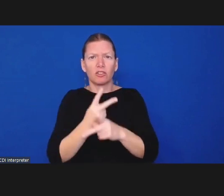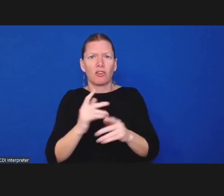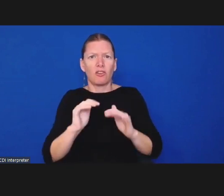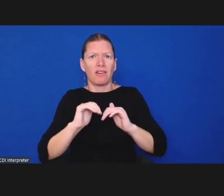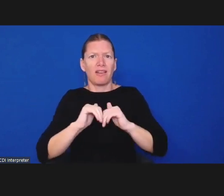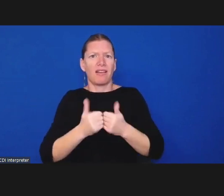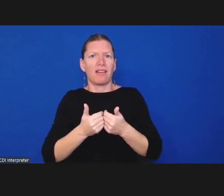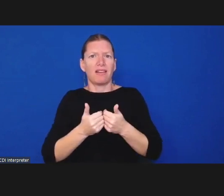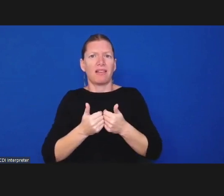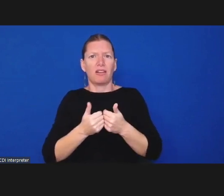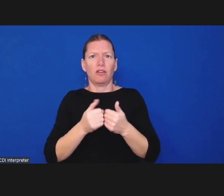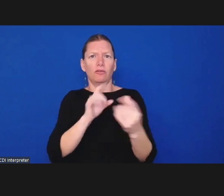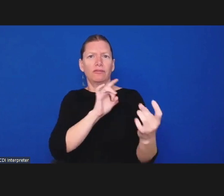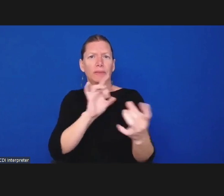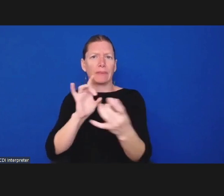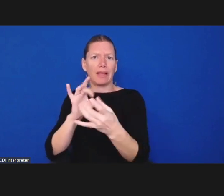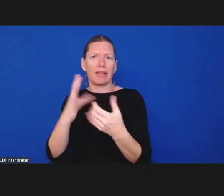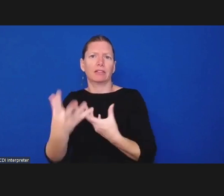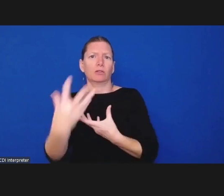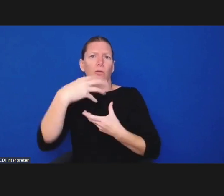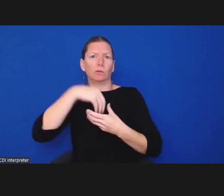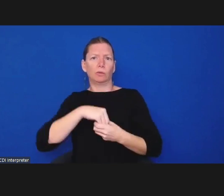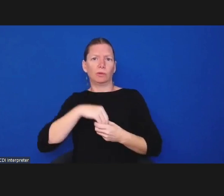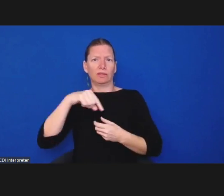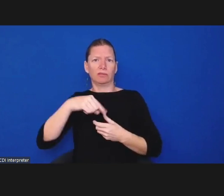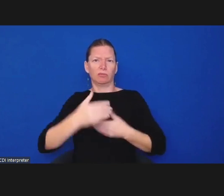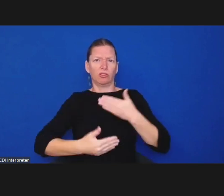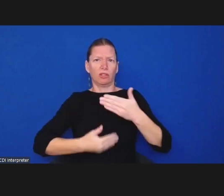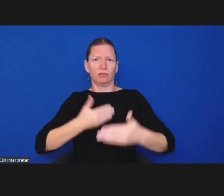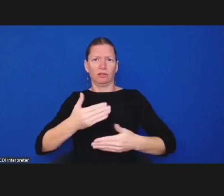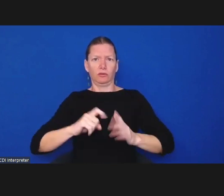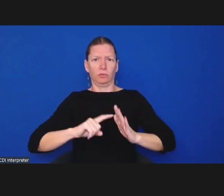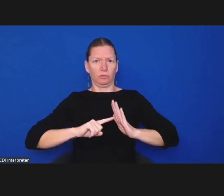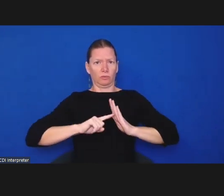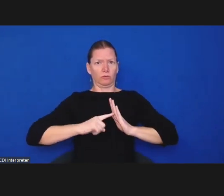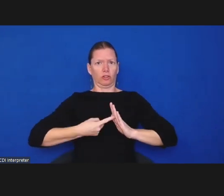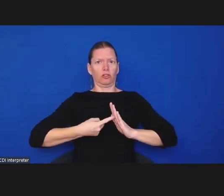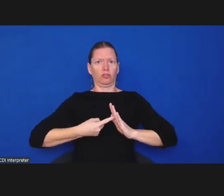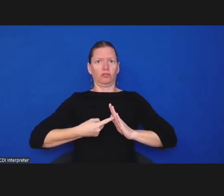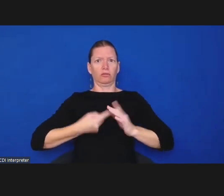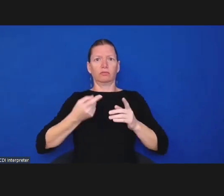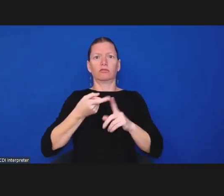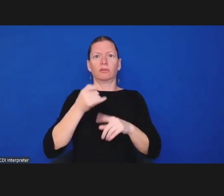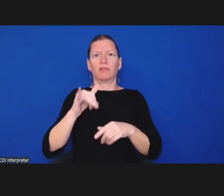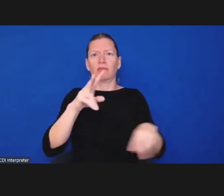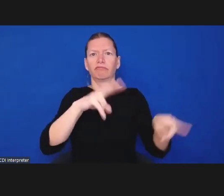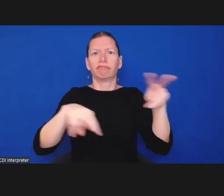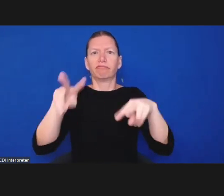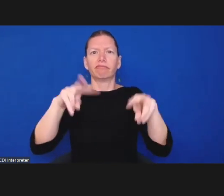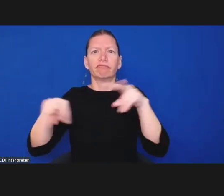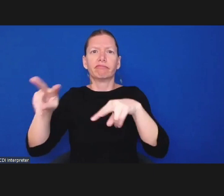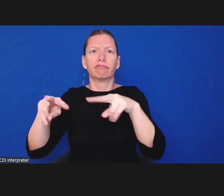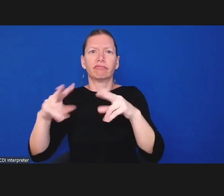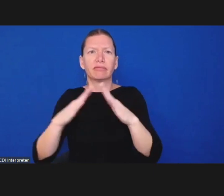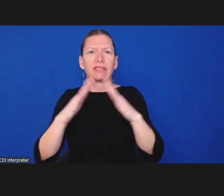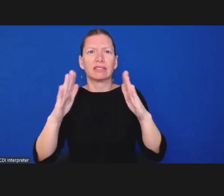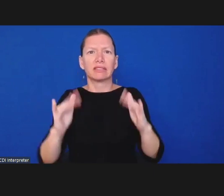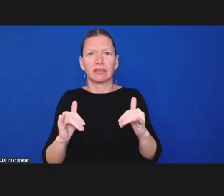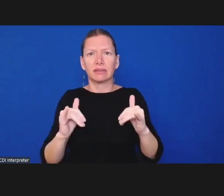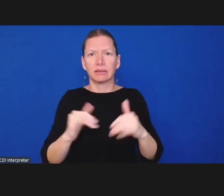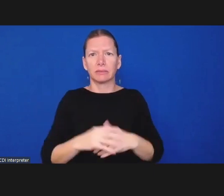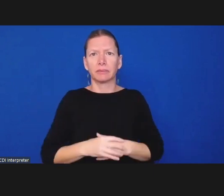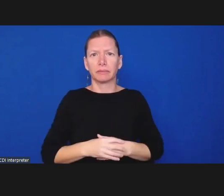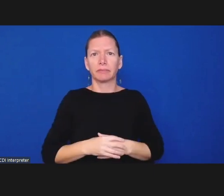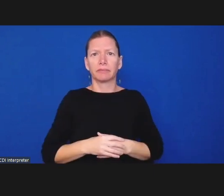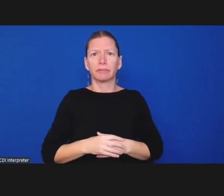the whatever form of oversight is really created so that that continues and it's not a trivial thing i it really